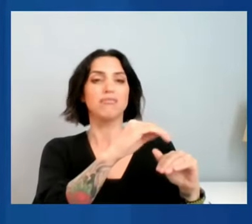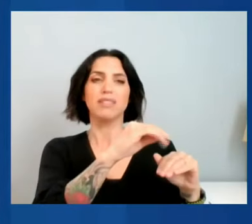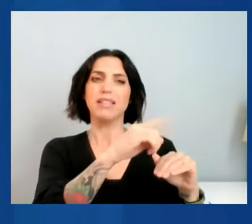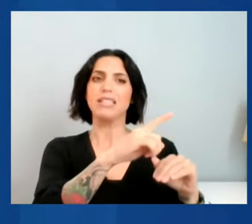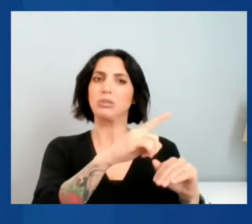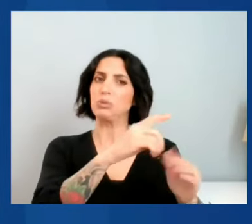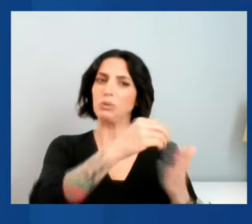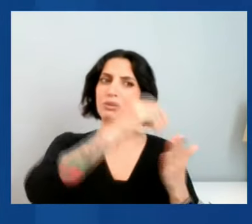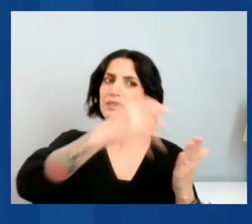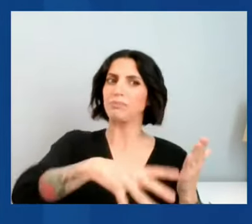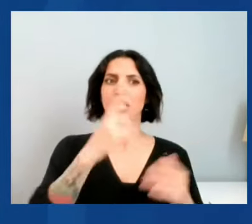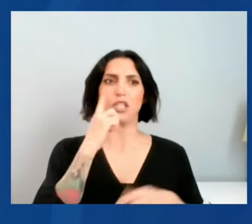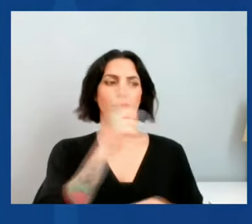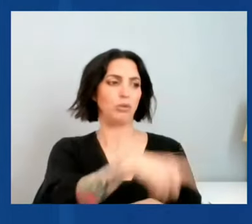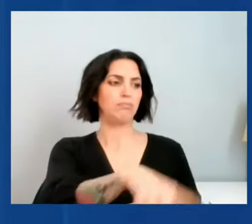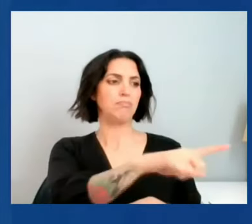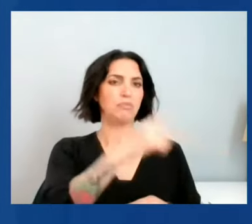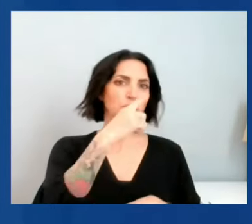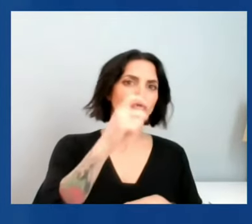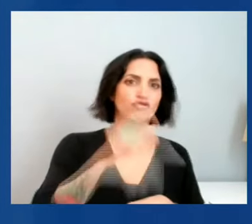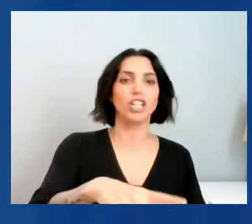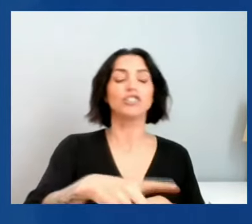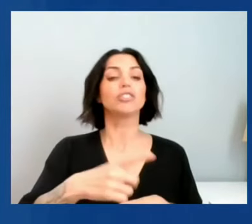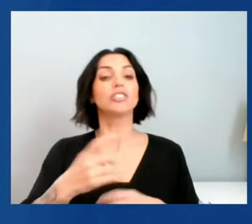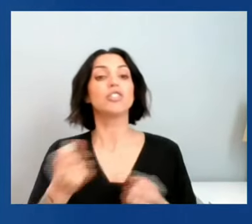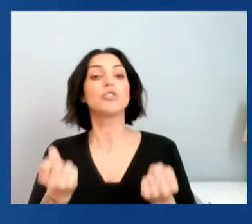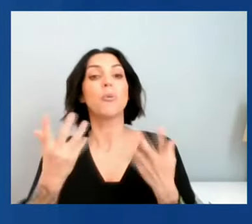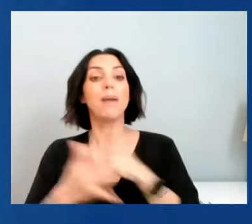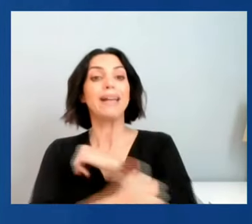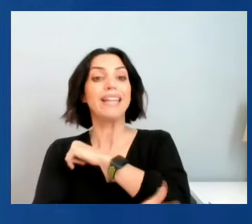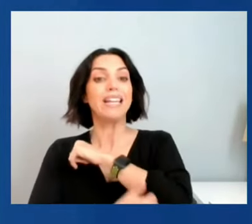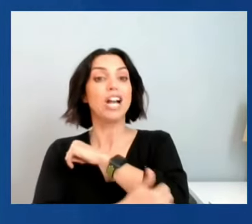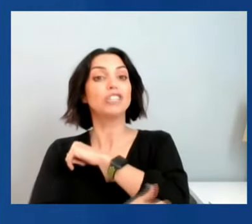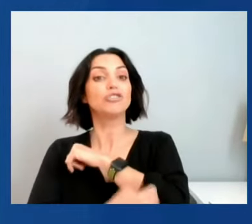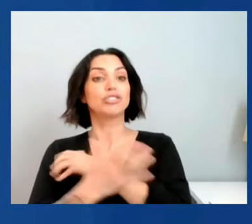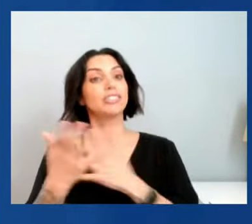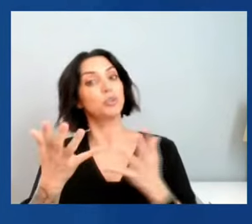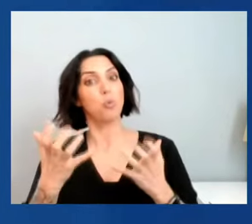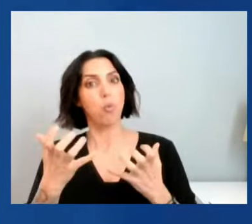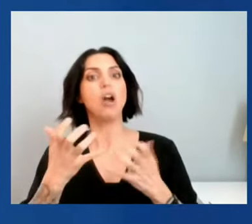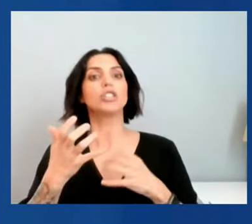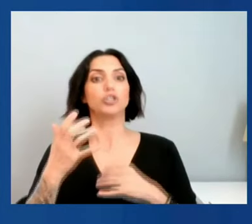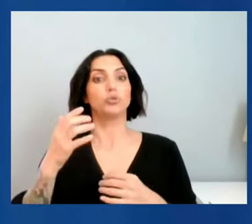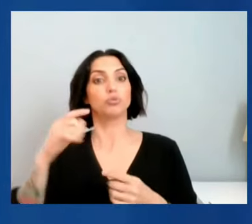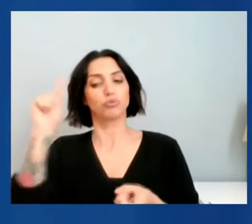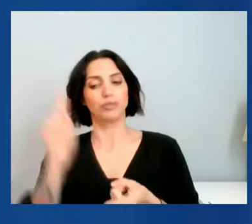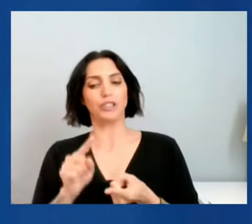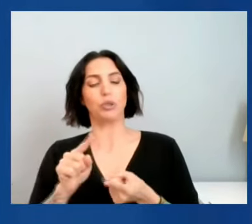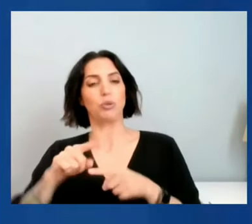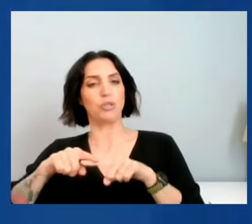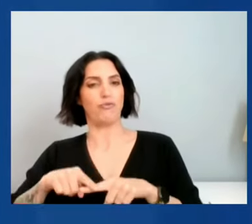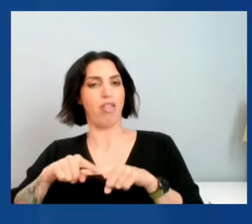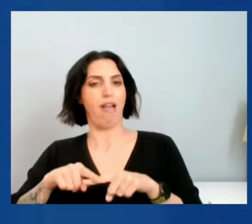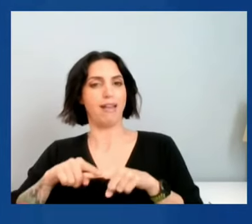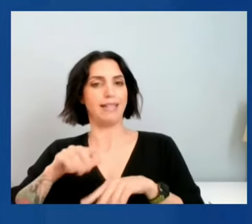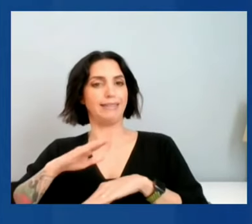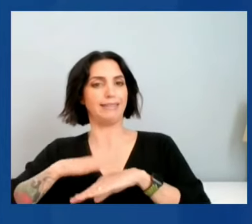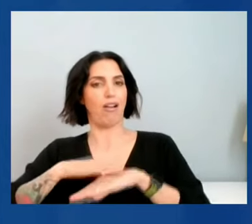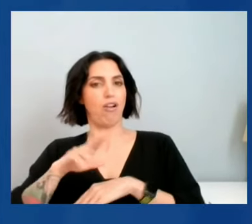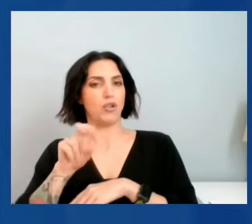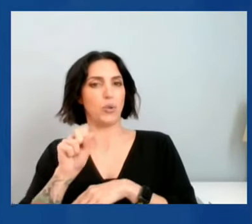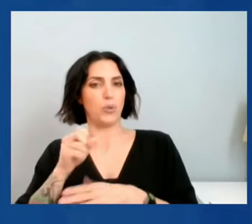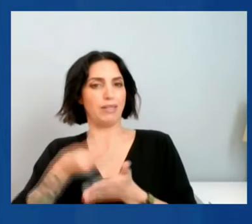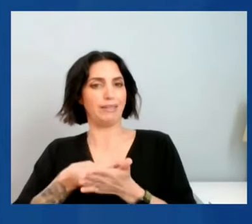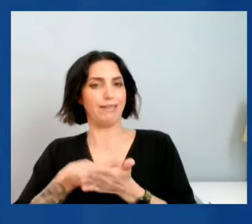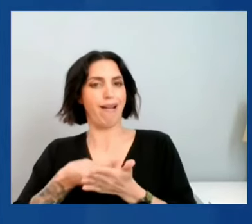would like to invent a system that freed them of reliance on the dollar. But I think it will be a